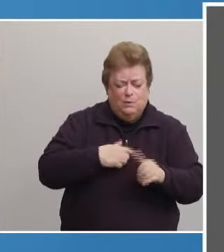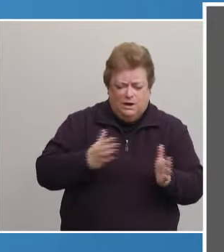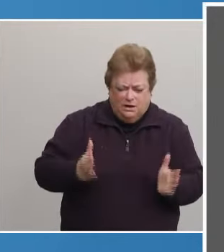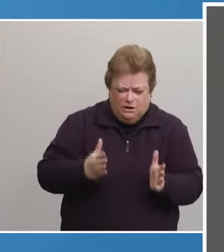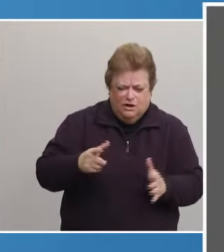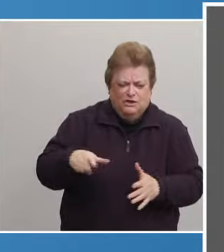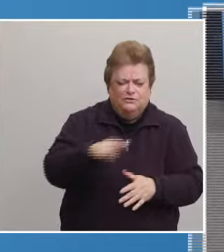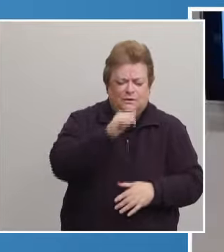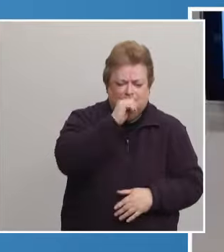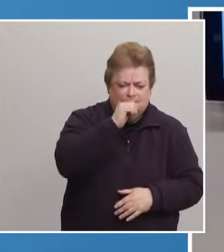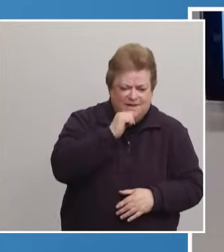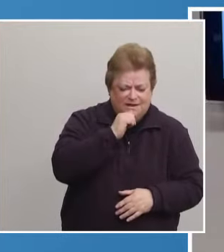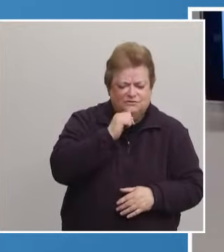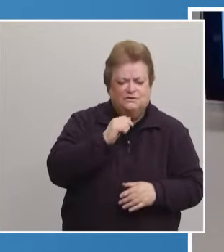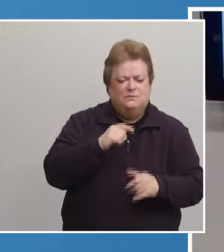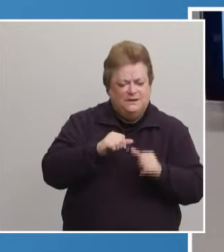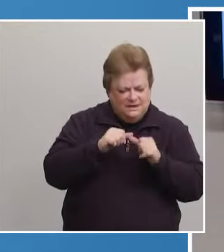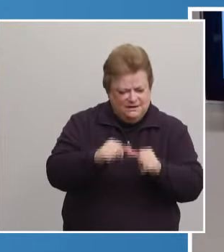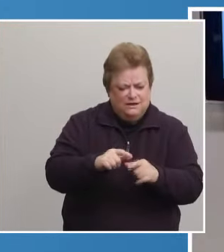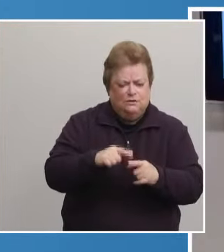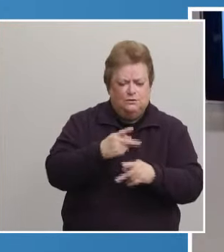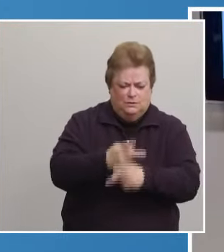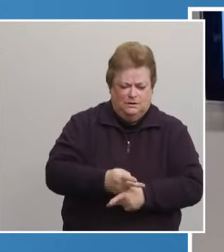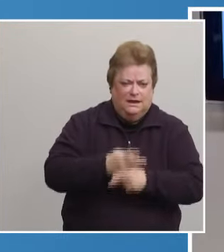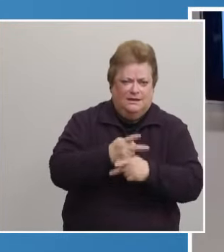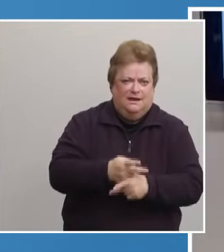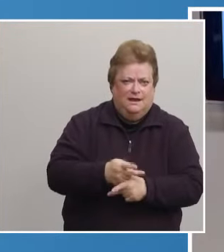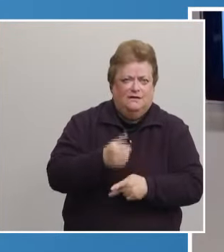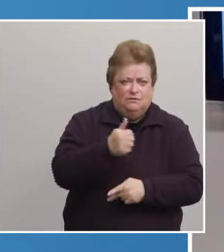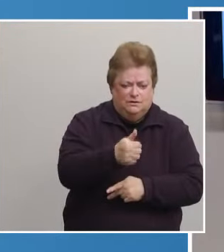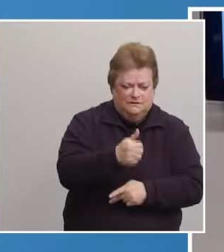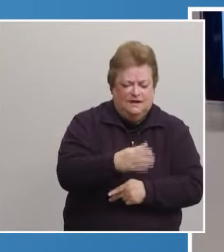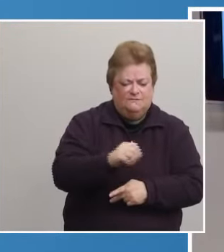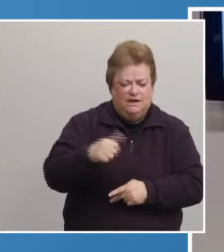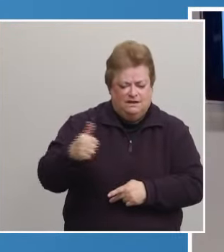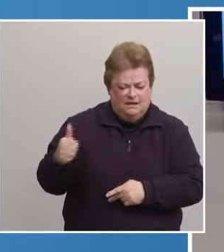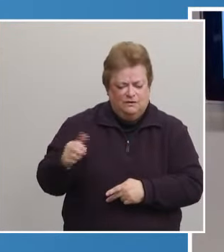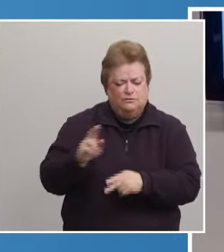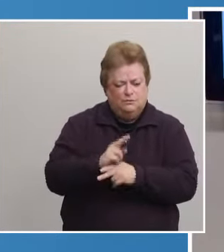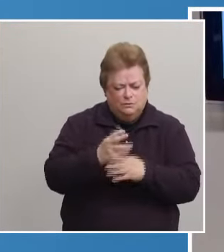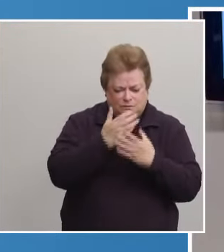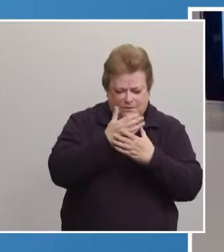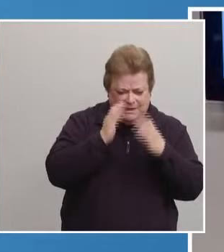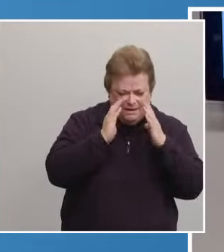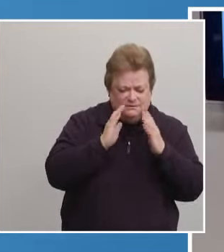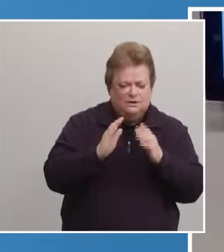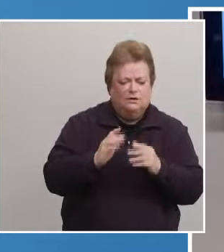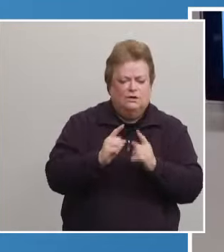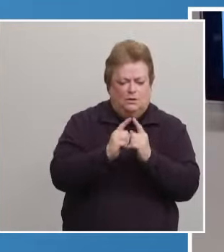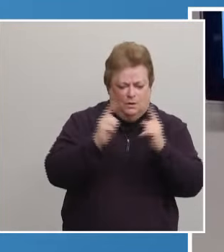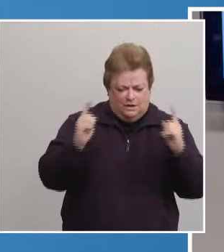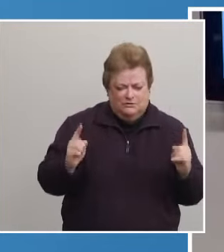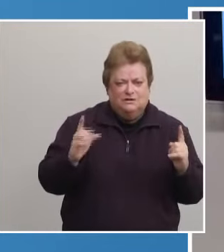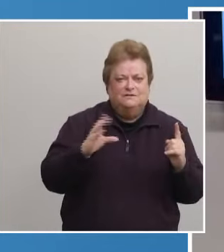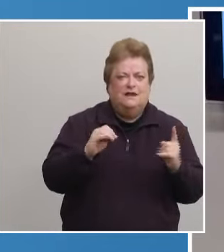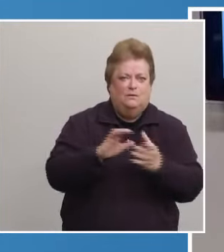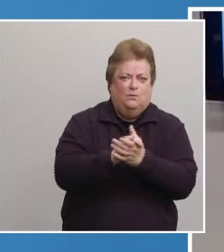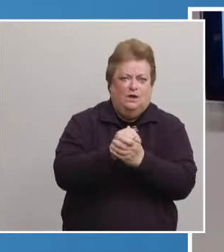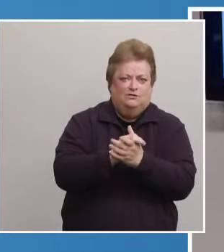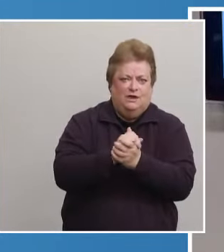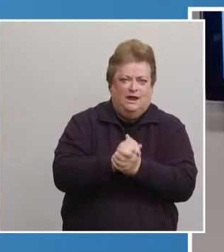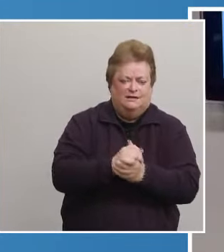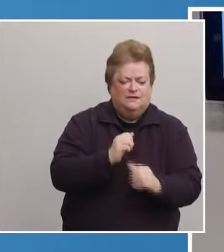continue to take precautions to protect yourselves and others. Wear your mask, wash your distance, and wash your hands.